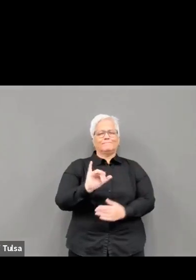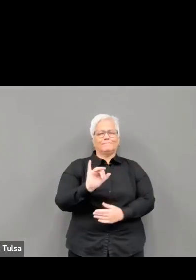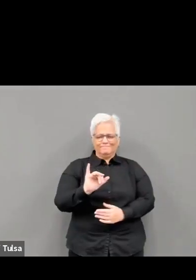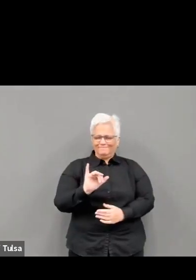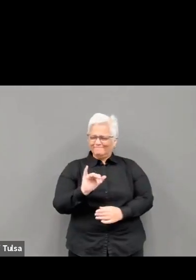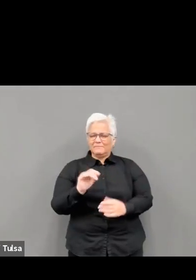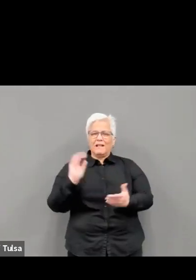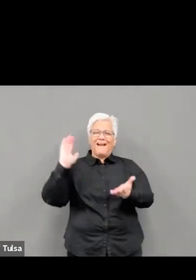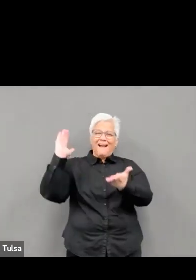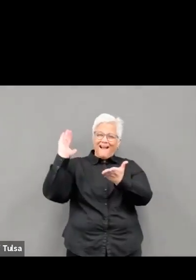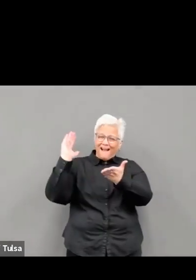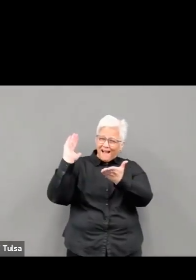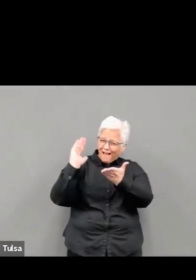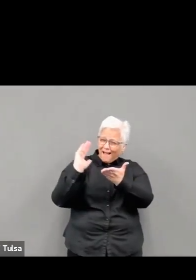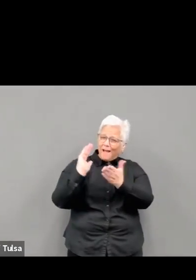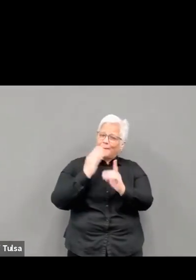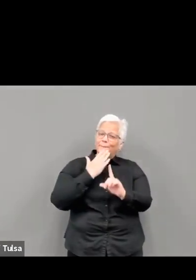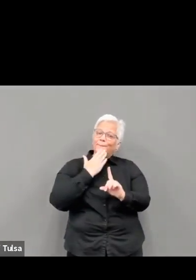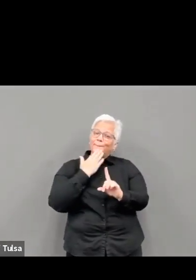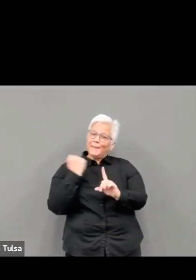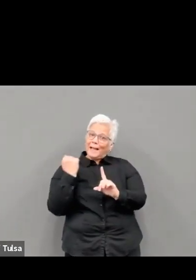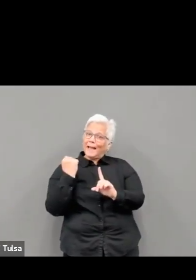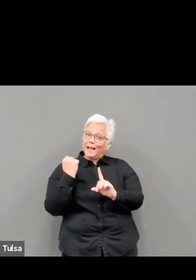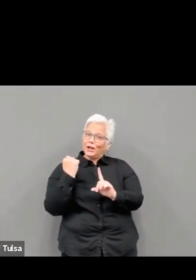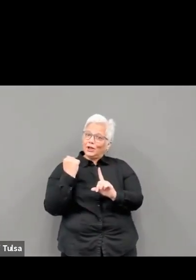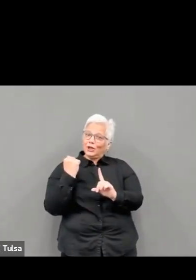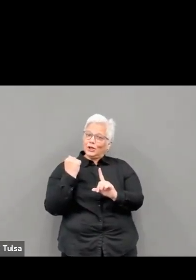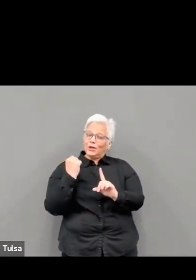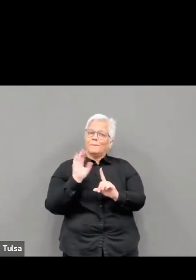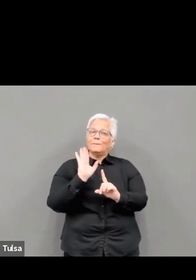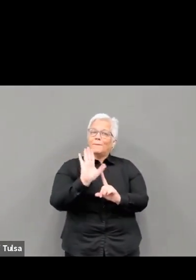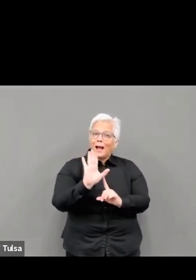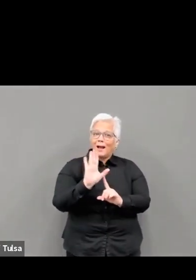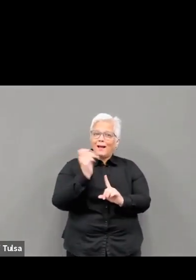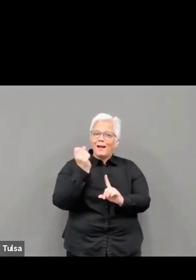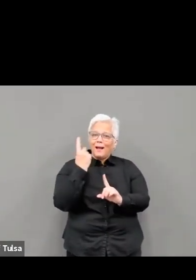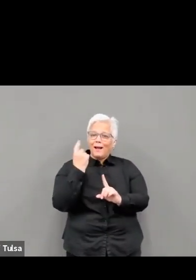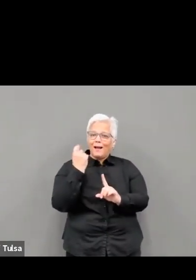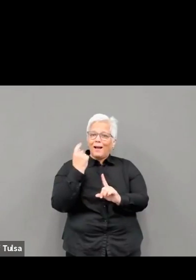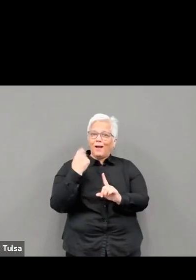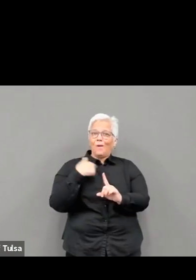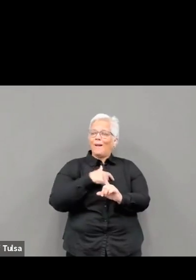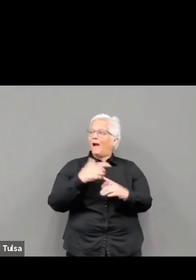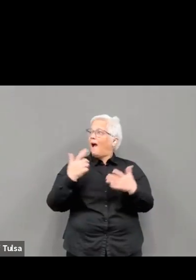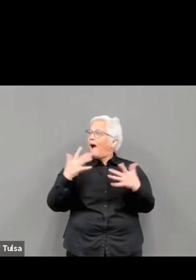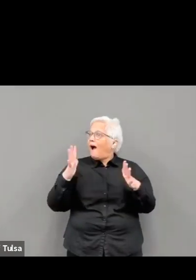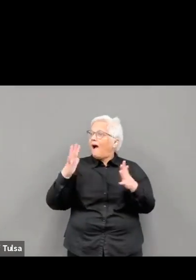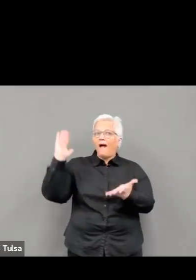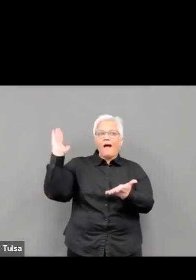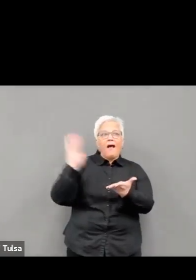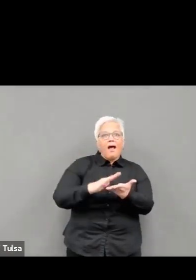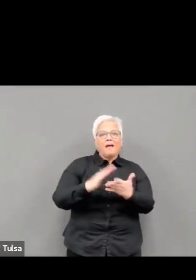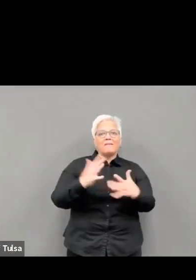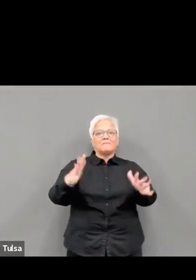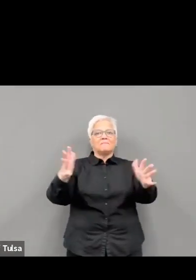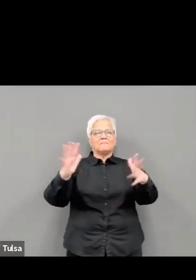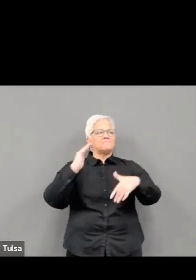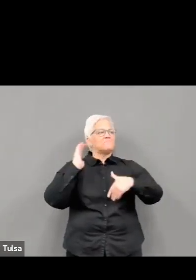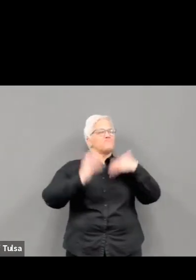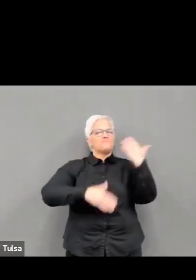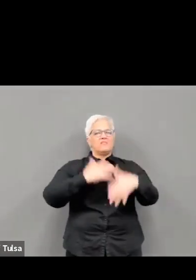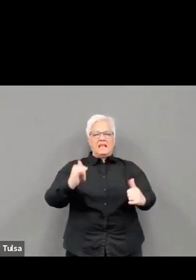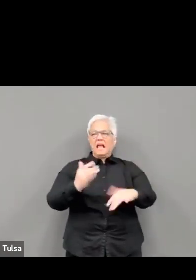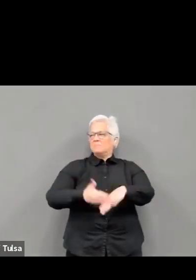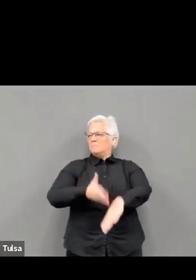but it's too soon for the agency to change our recommendations regarding masks. Regarding vaccine, THD continues to